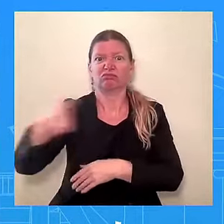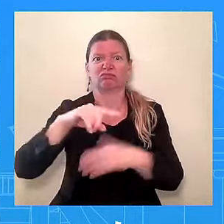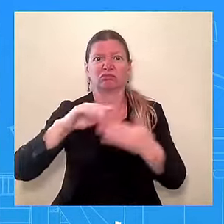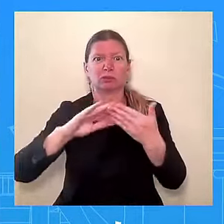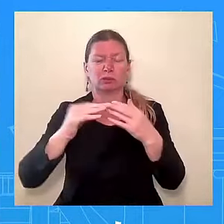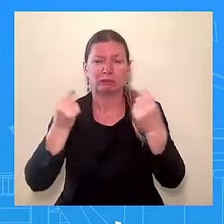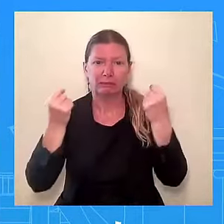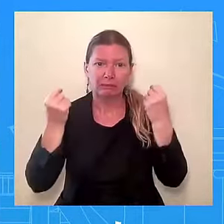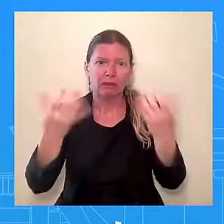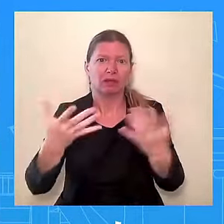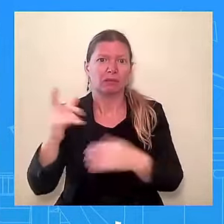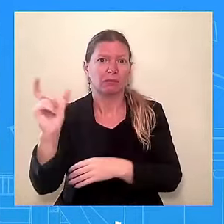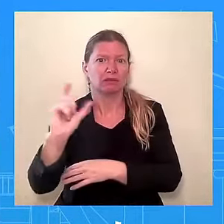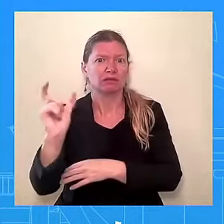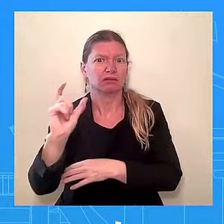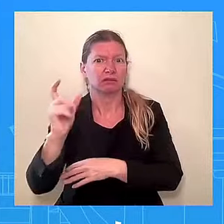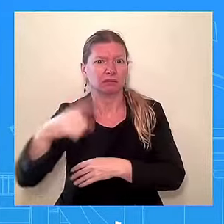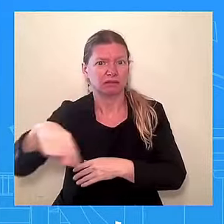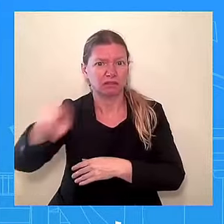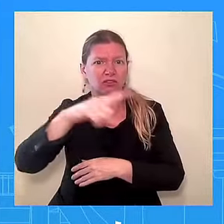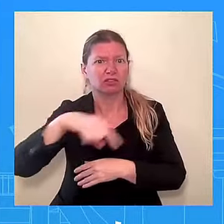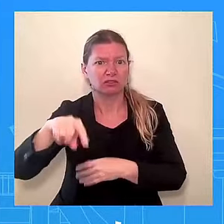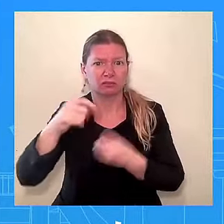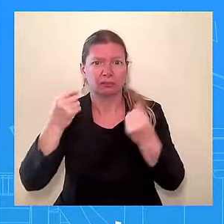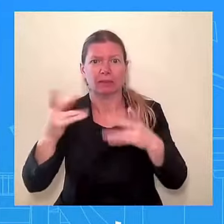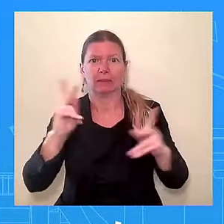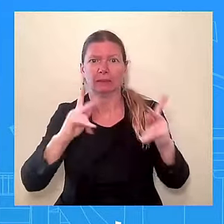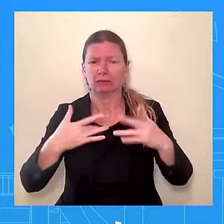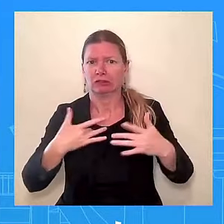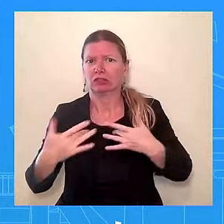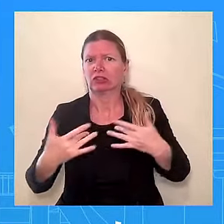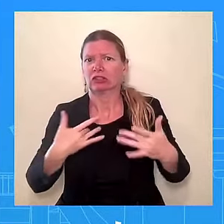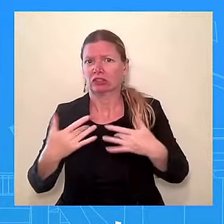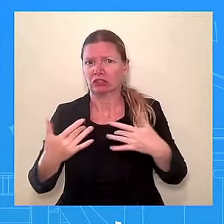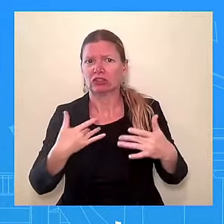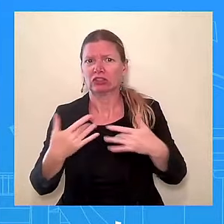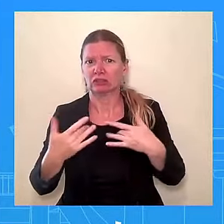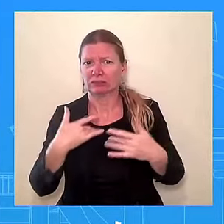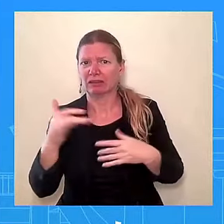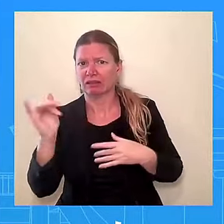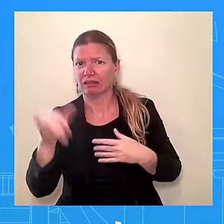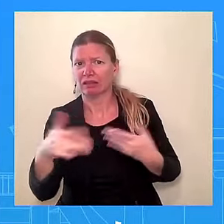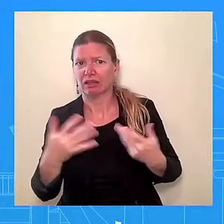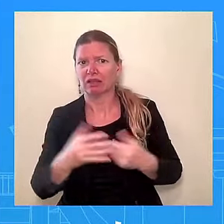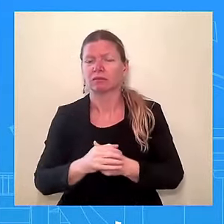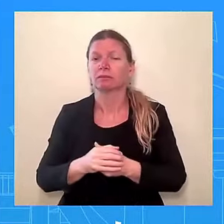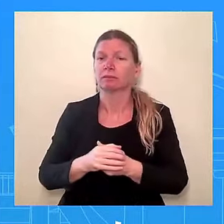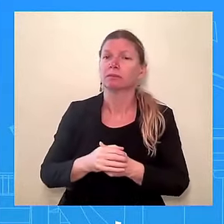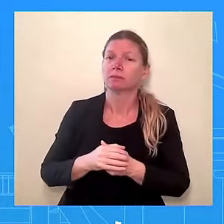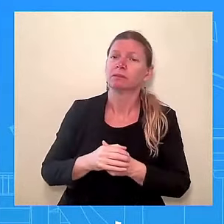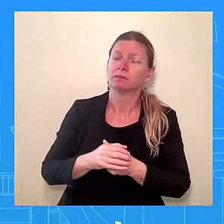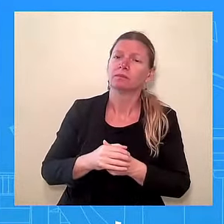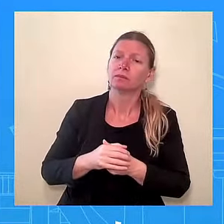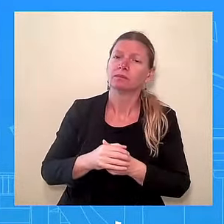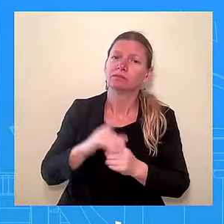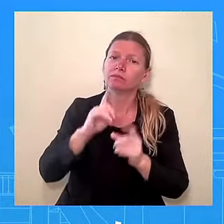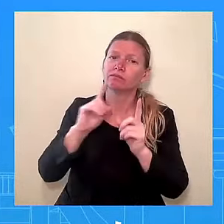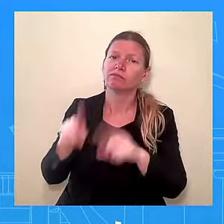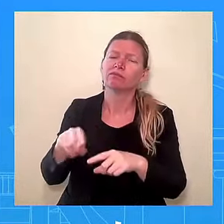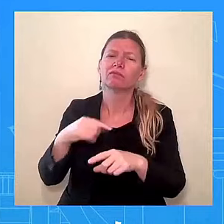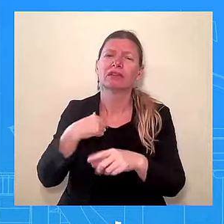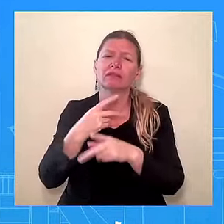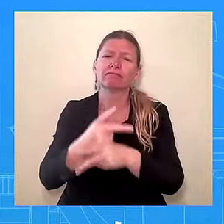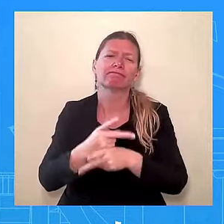particularly about the House. so that... I have to be careful on that because it's a campaign event so I can't speak to what exactly she's going to be doing. You just